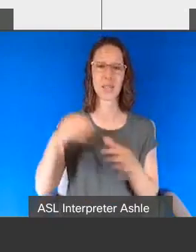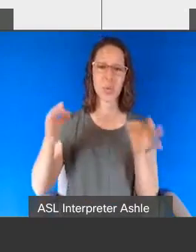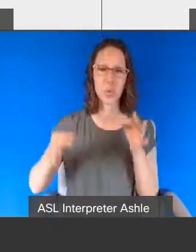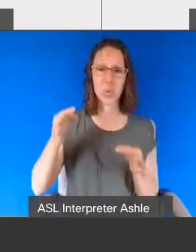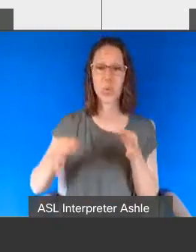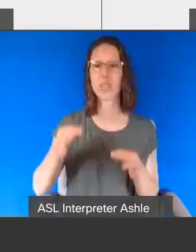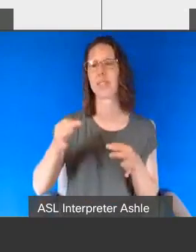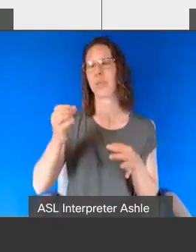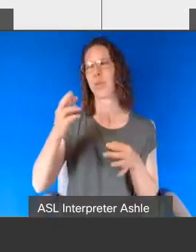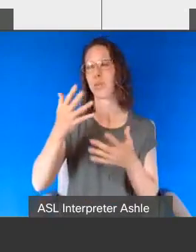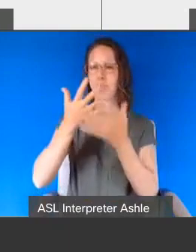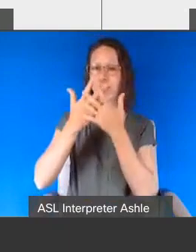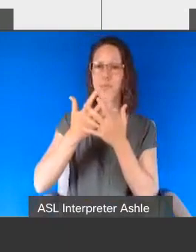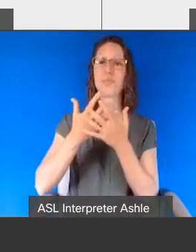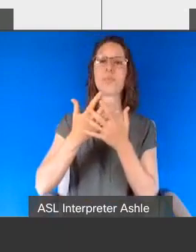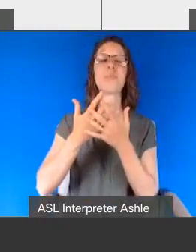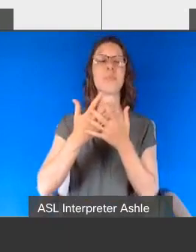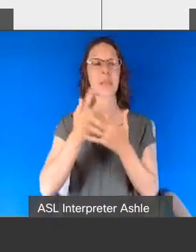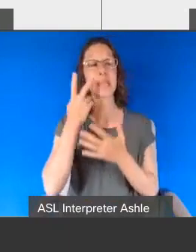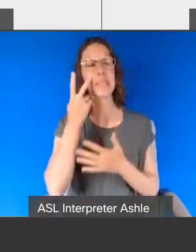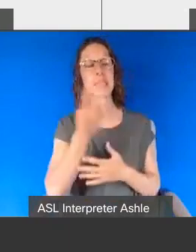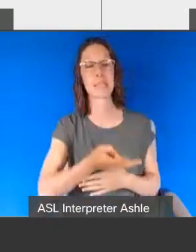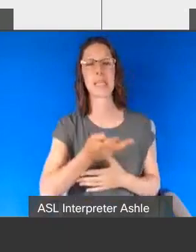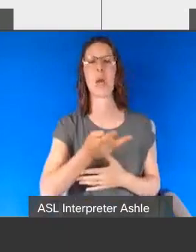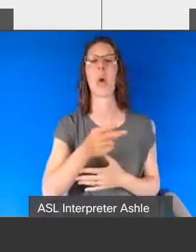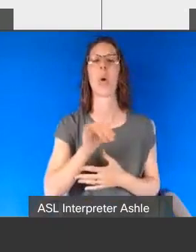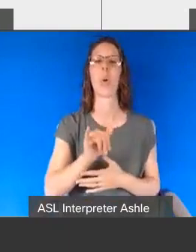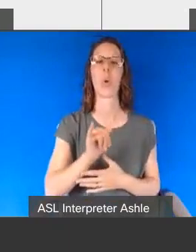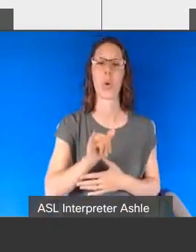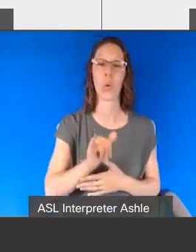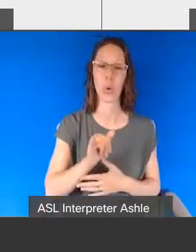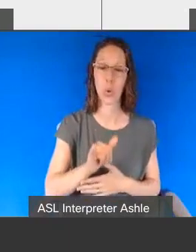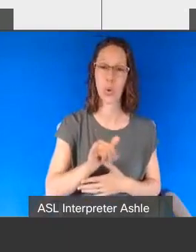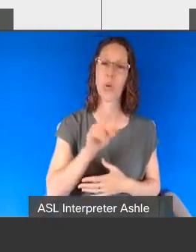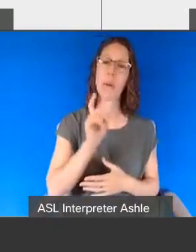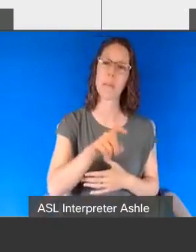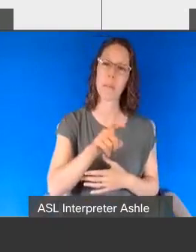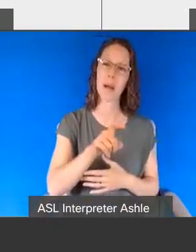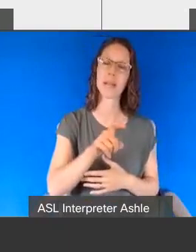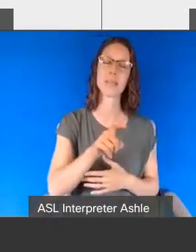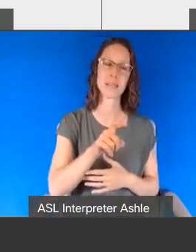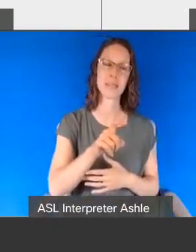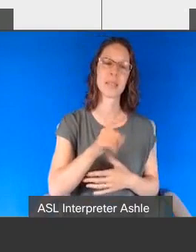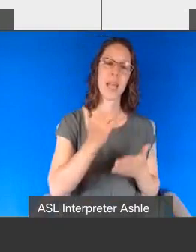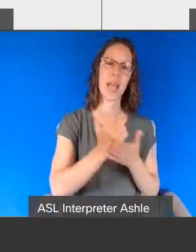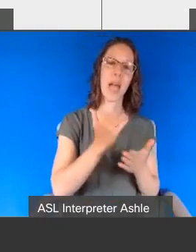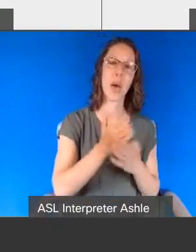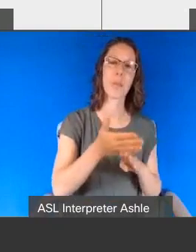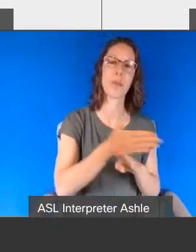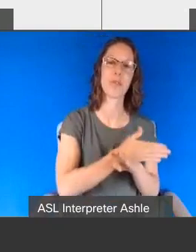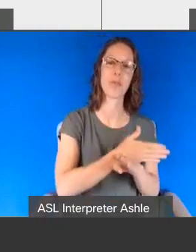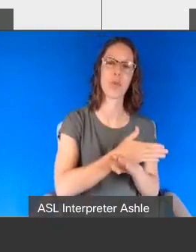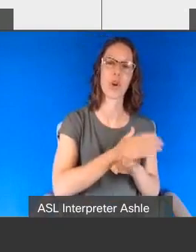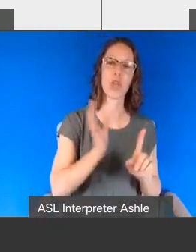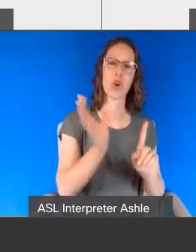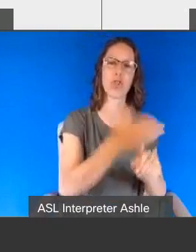are starting to see the efficacy of early intervention before the arrest is made once the arrest is